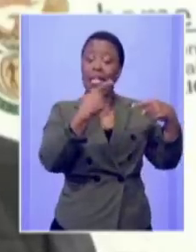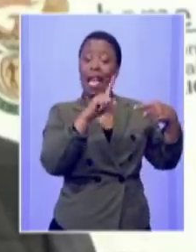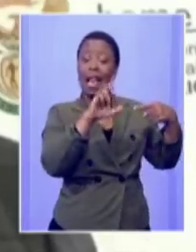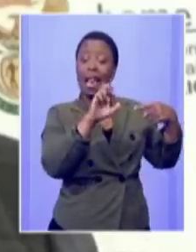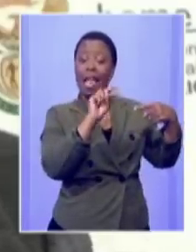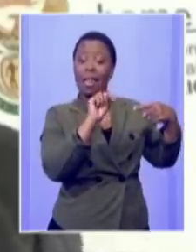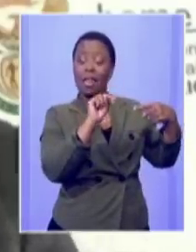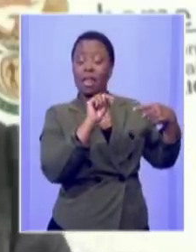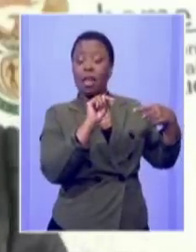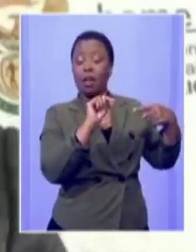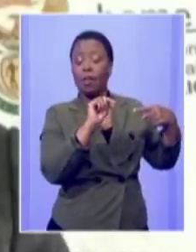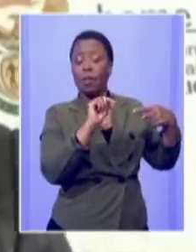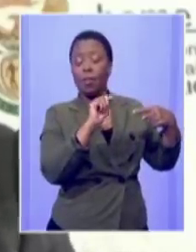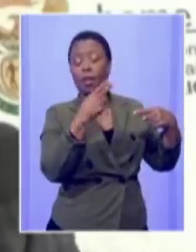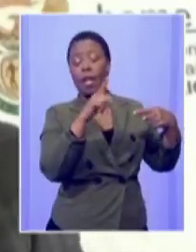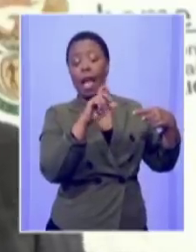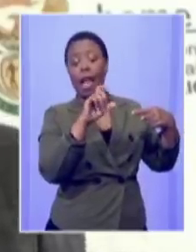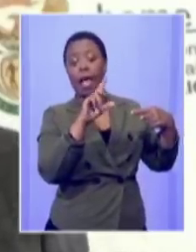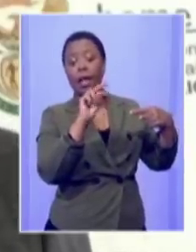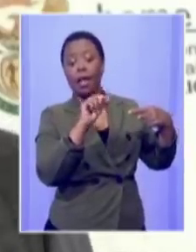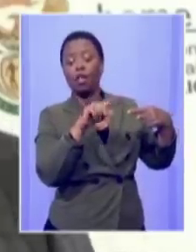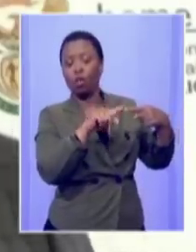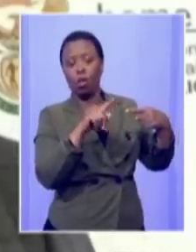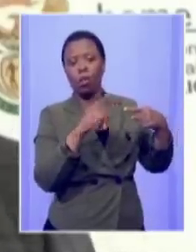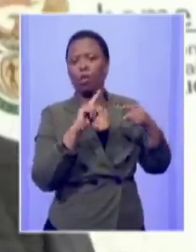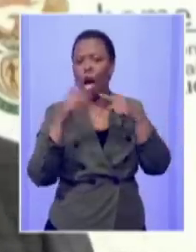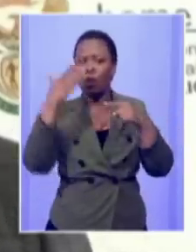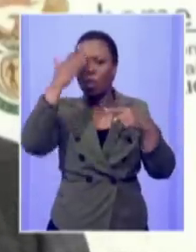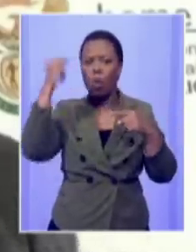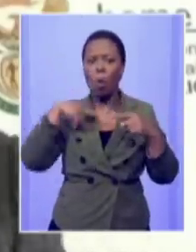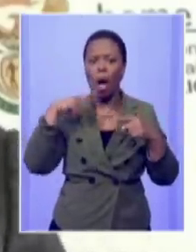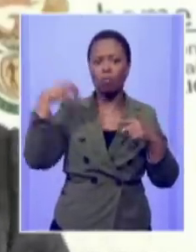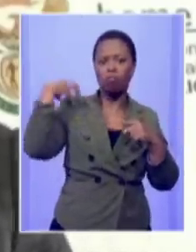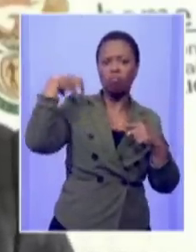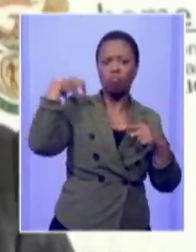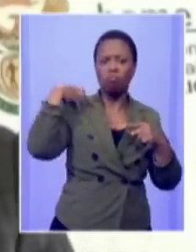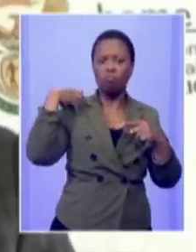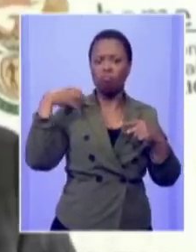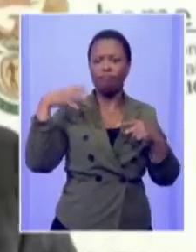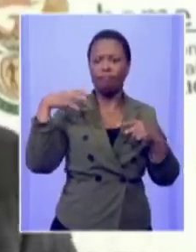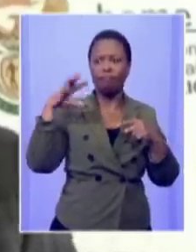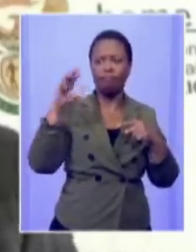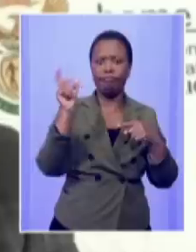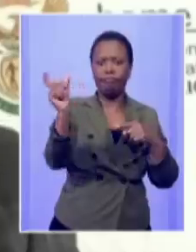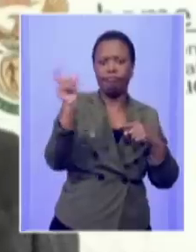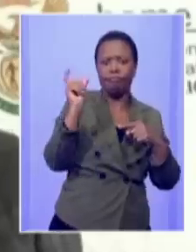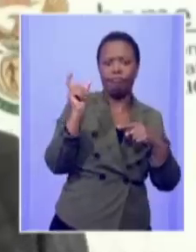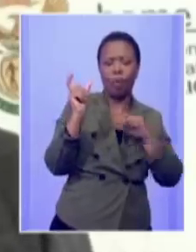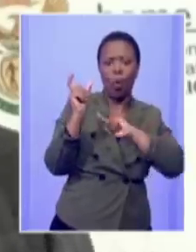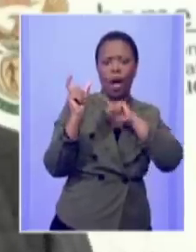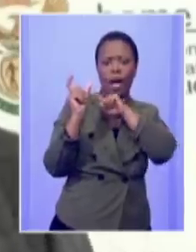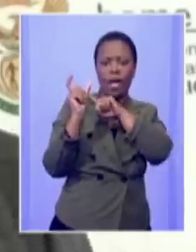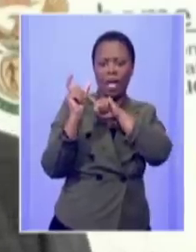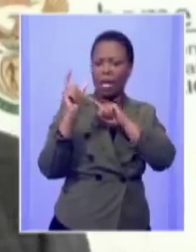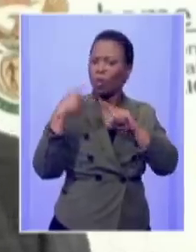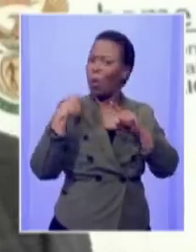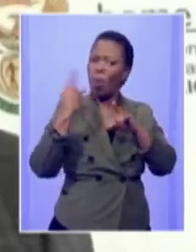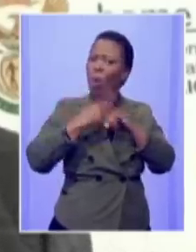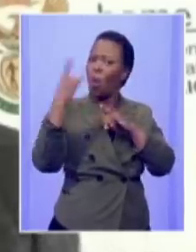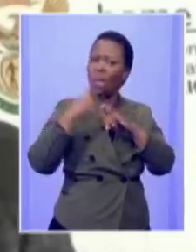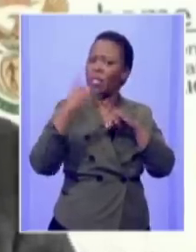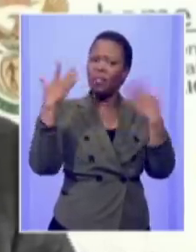vigorously and i'm not sure why you could the issue of minister of telecommunication we have won many cases the